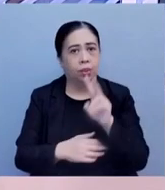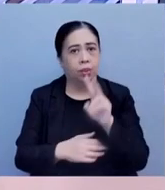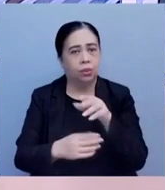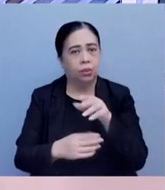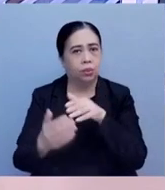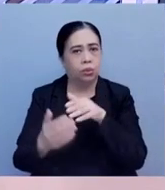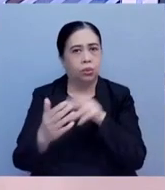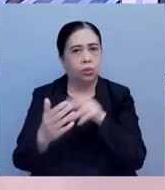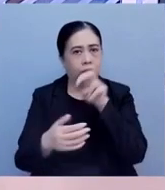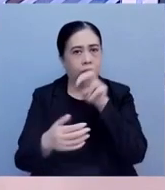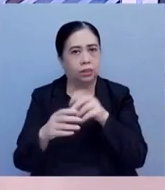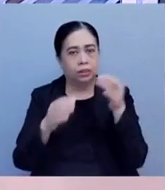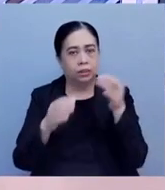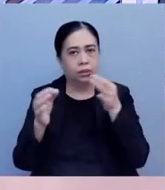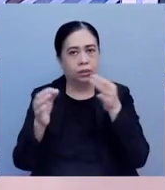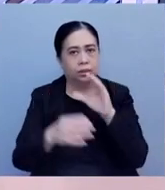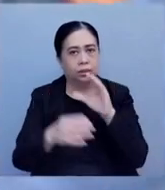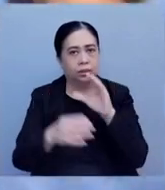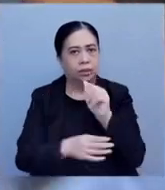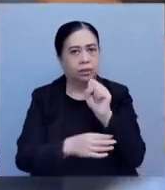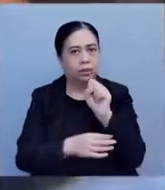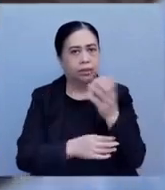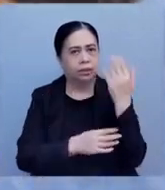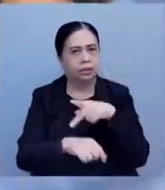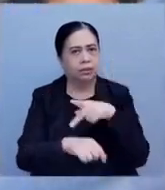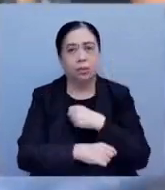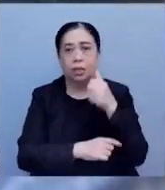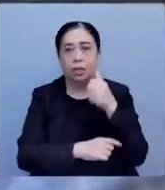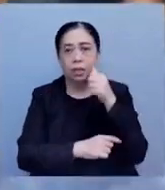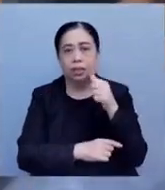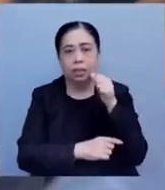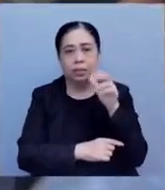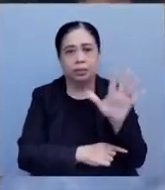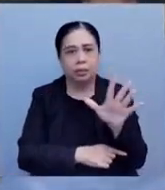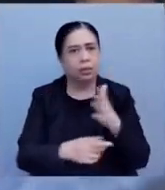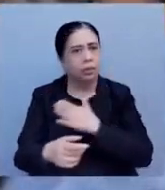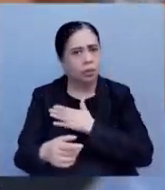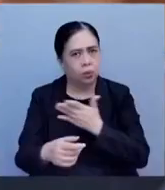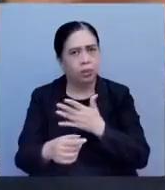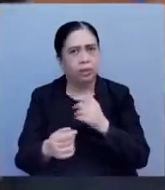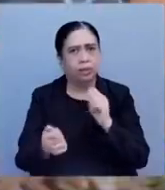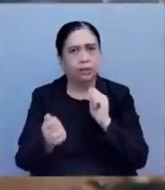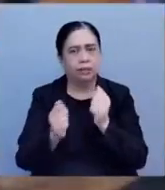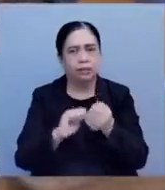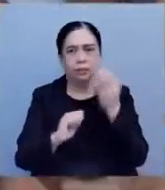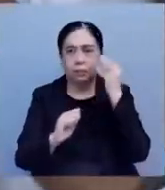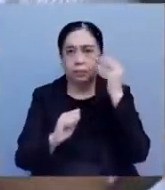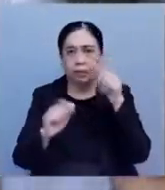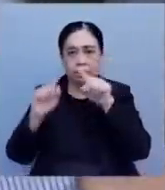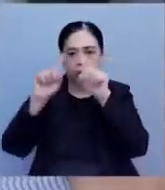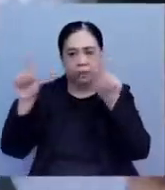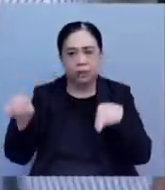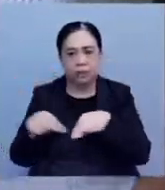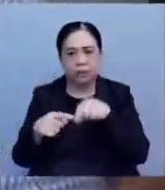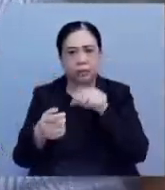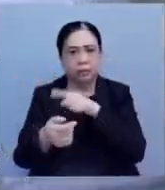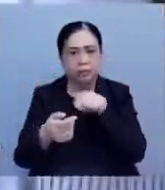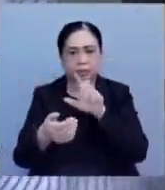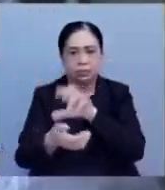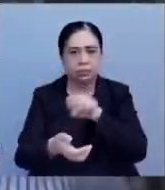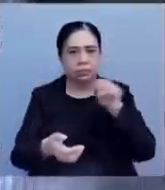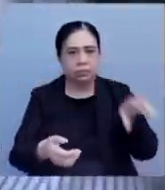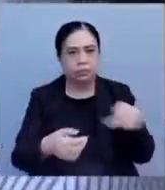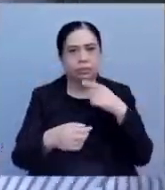case, former Philippine Senator Laila de Lima, are said to be willing to recant their testimonies. Rodolfo Magleo and Nonilo